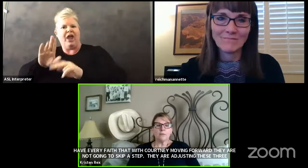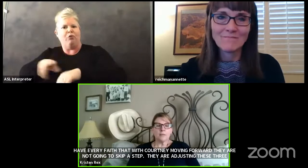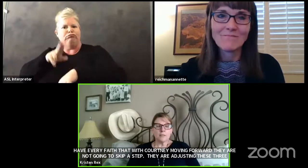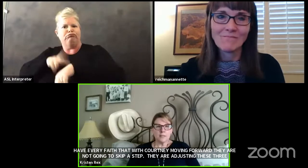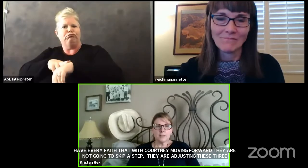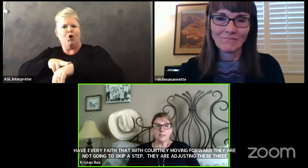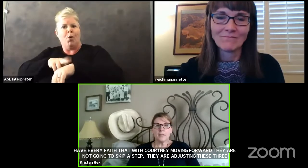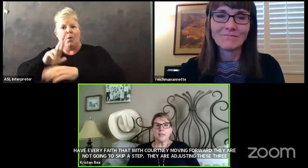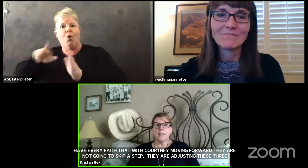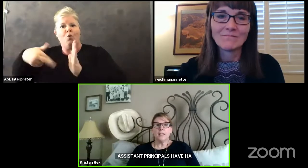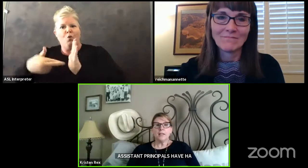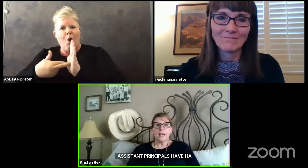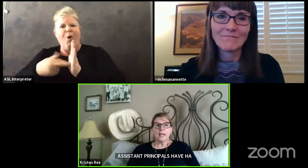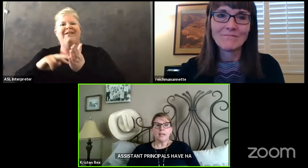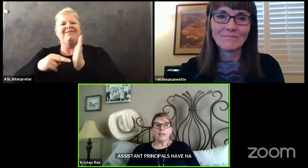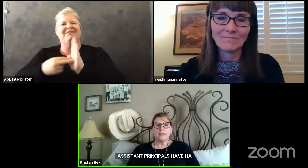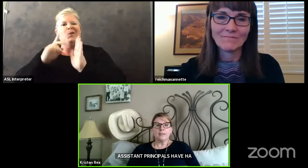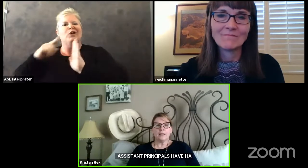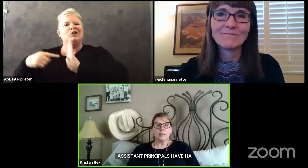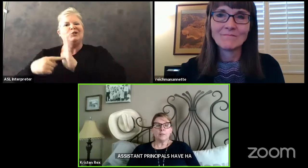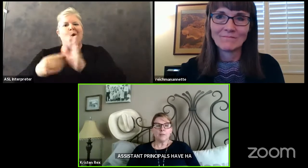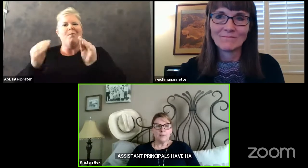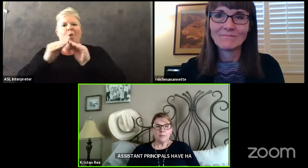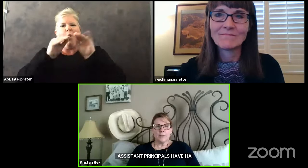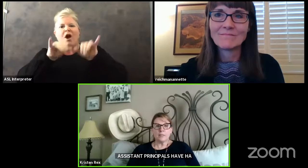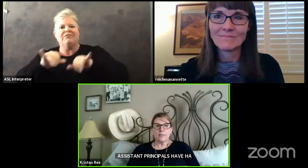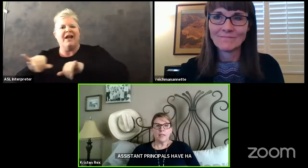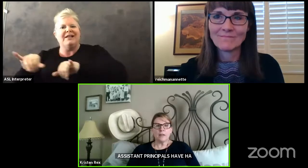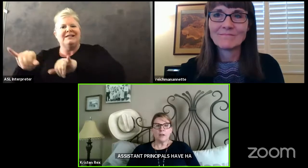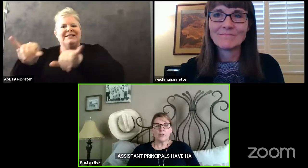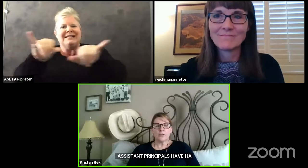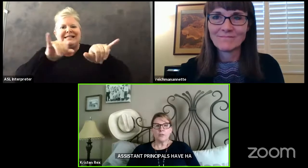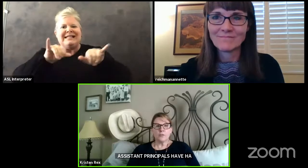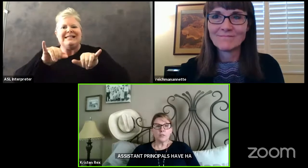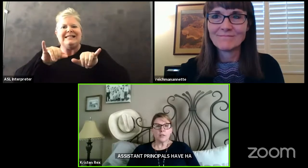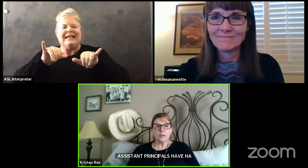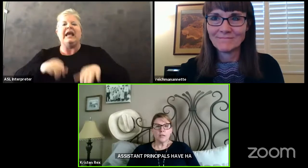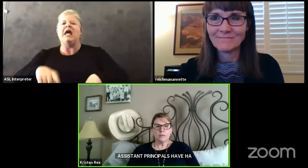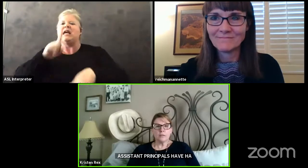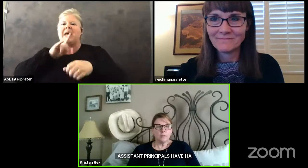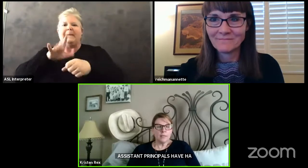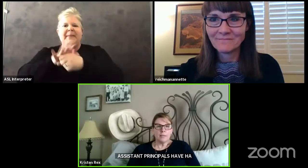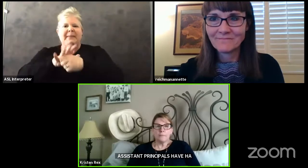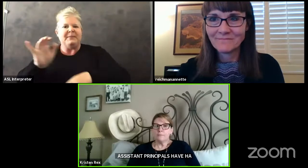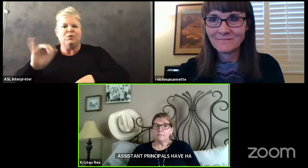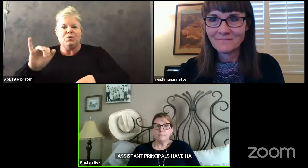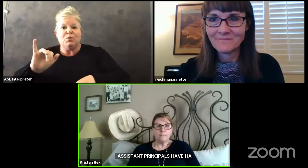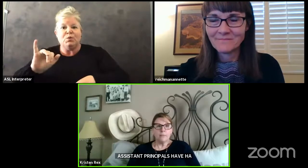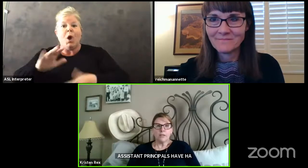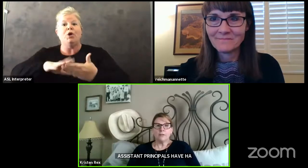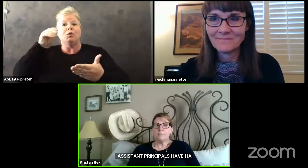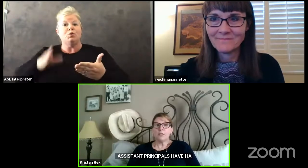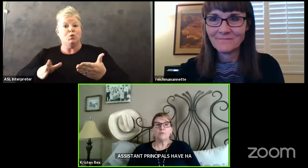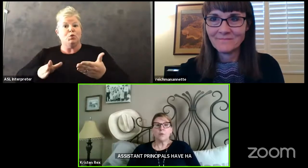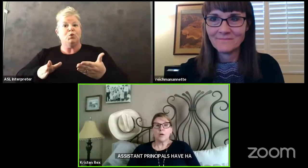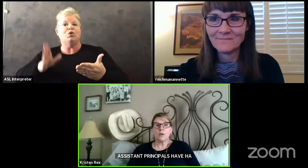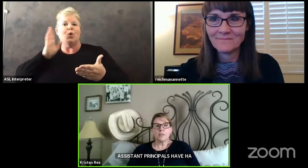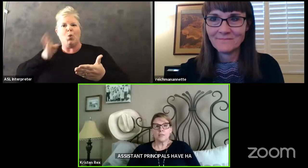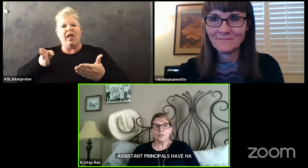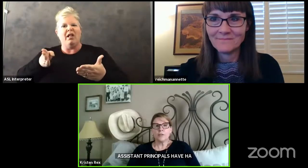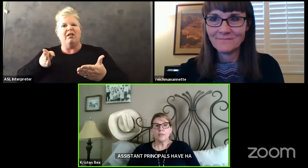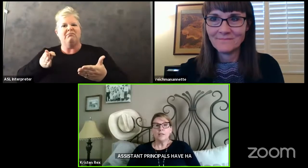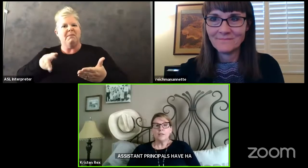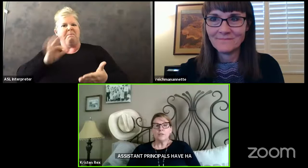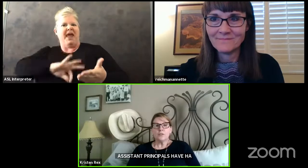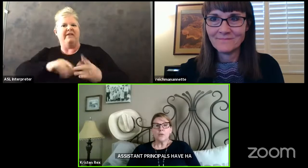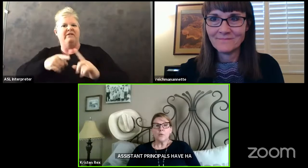consistency and commitment. And our students are going to be better, better for our